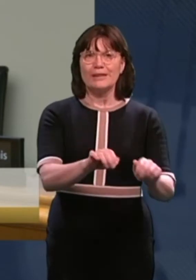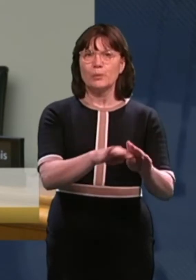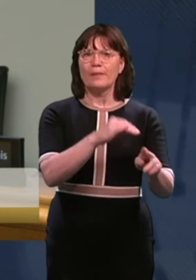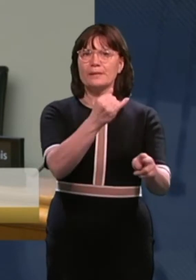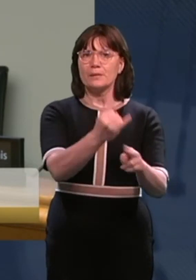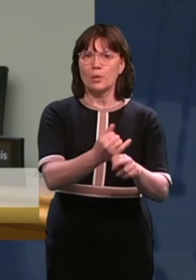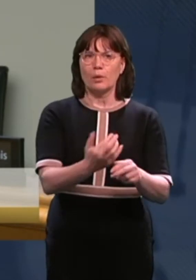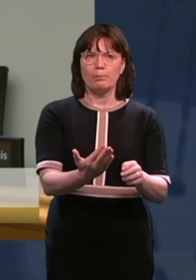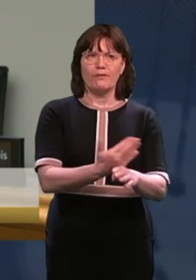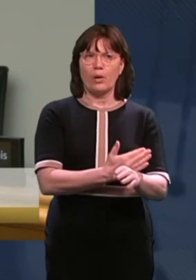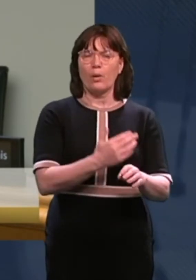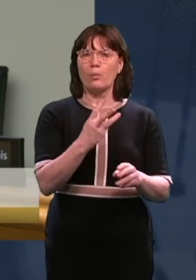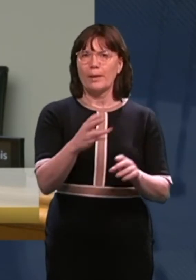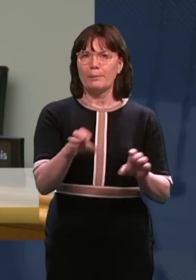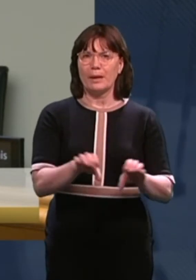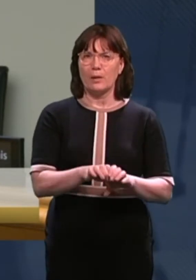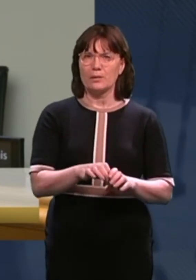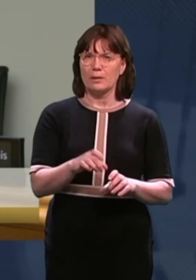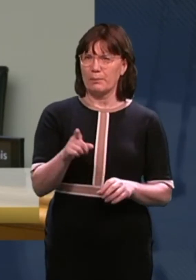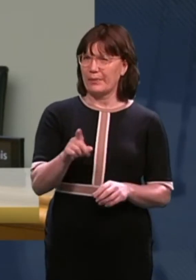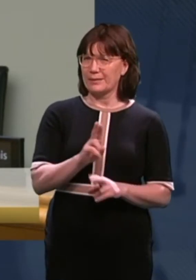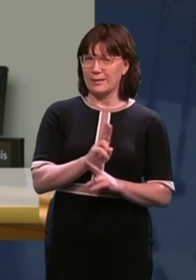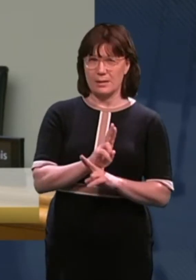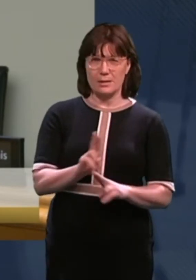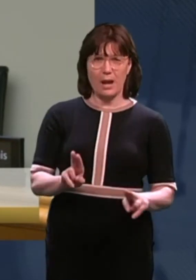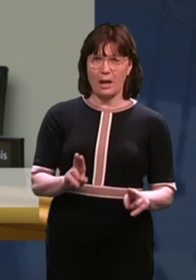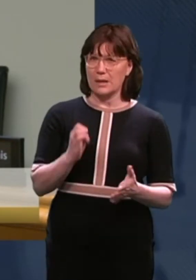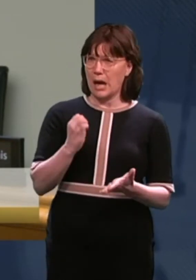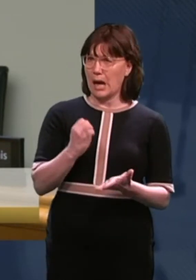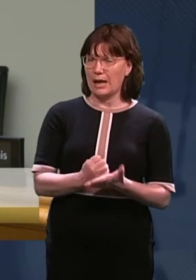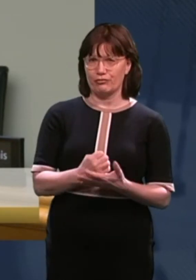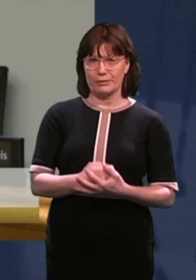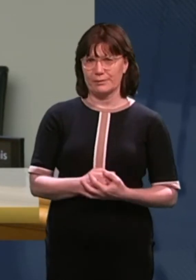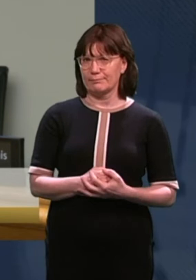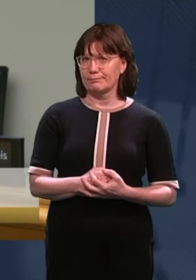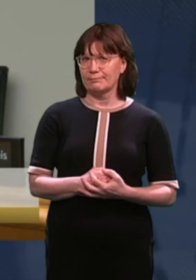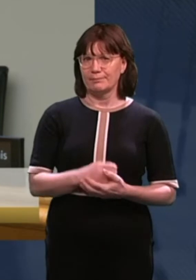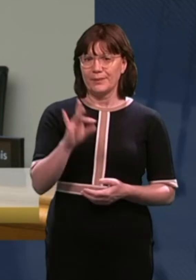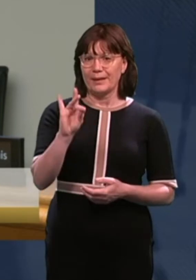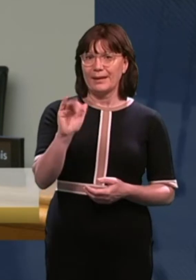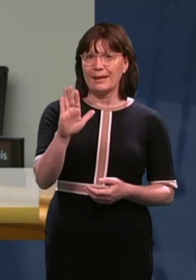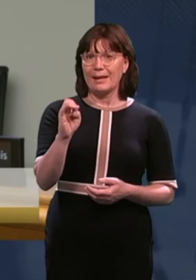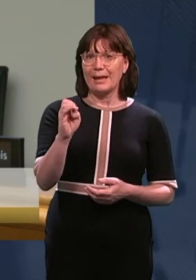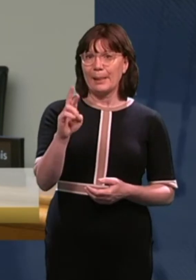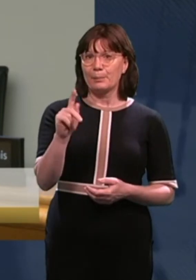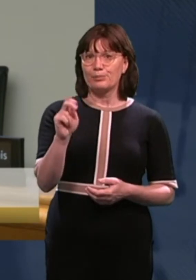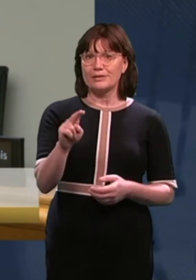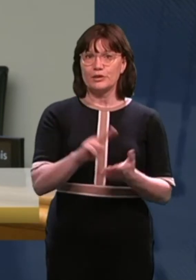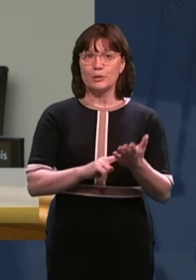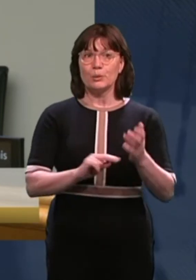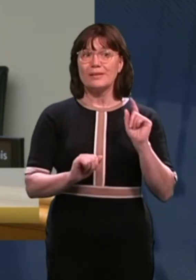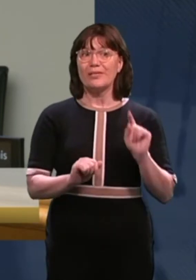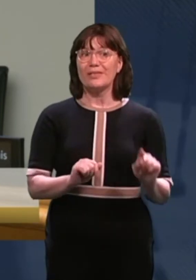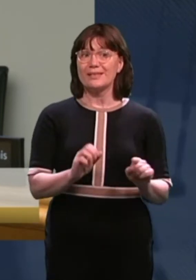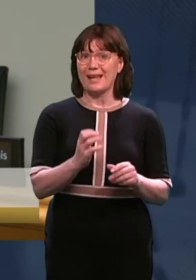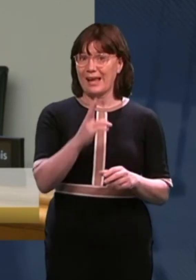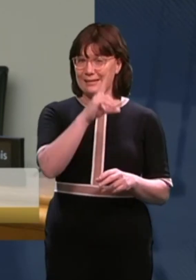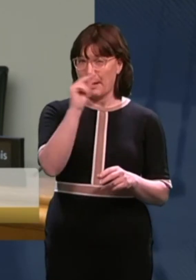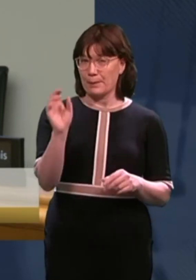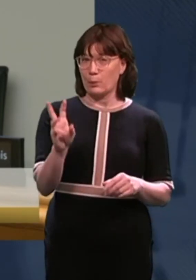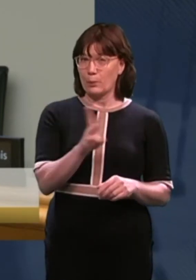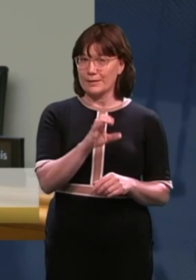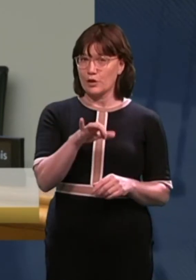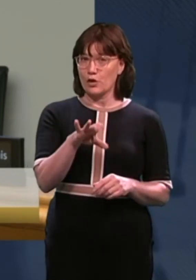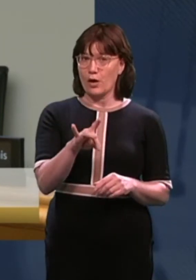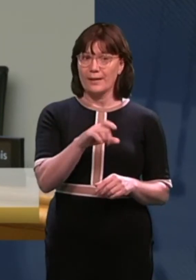closed. Like, none of that is actually accurate because in Kilbrittain as an example, to use this example, they had the